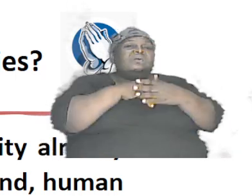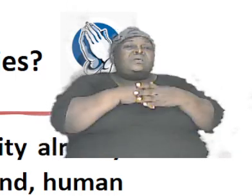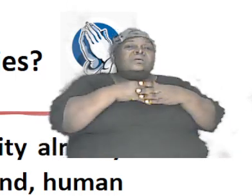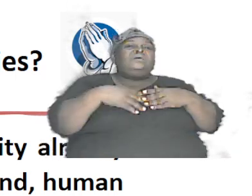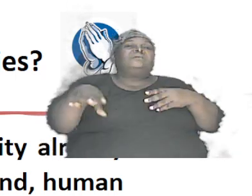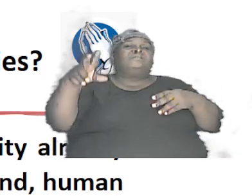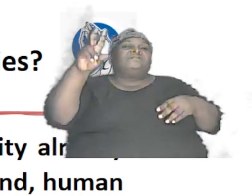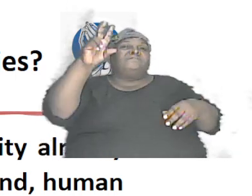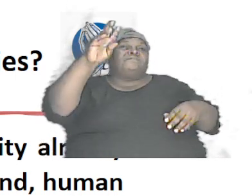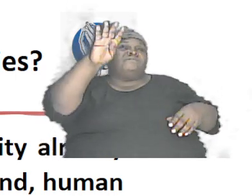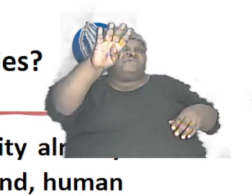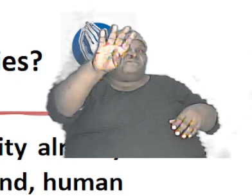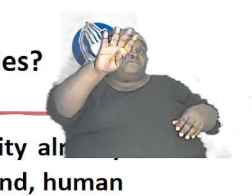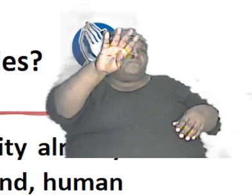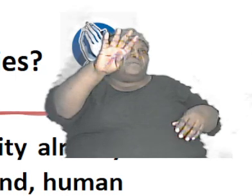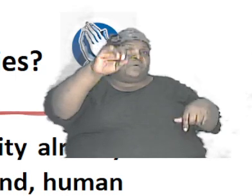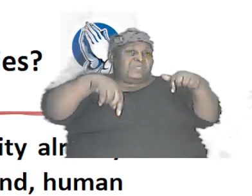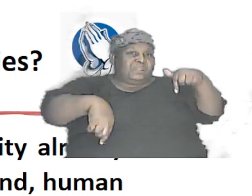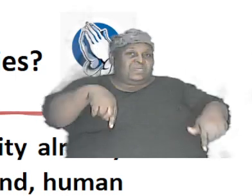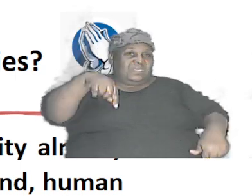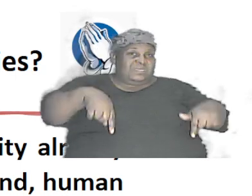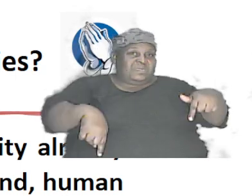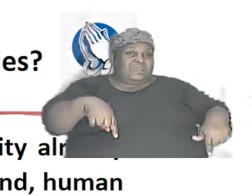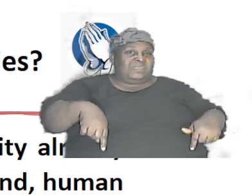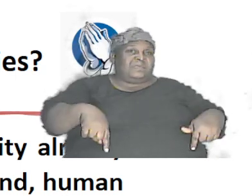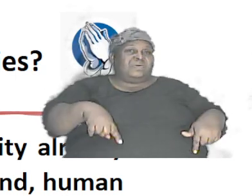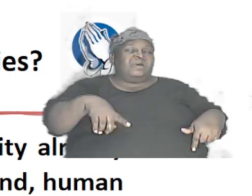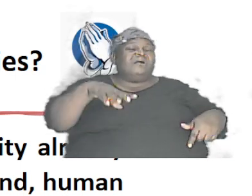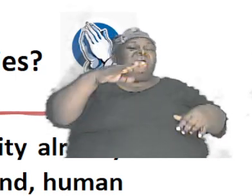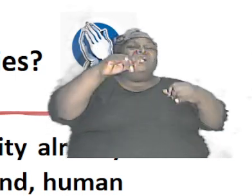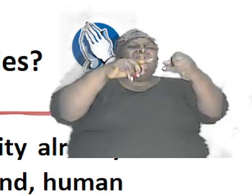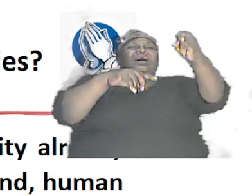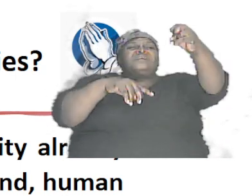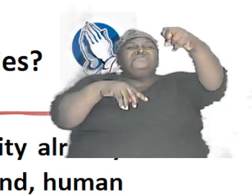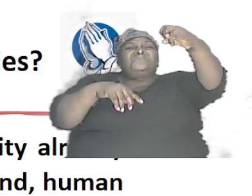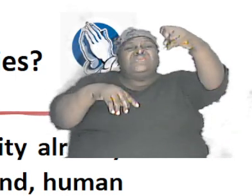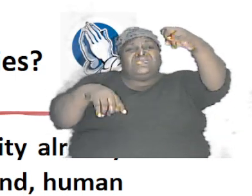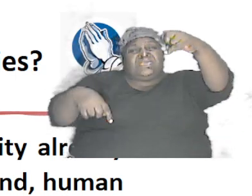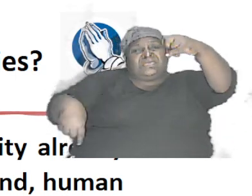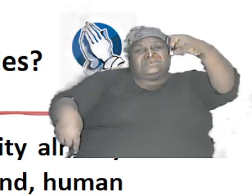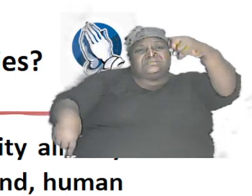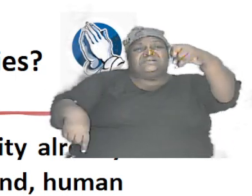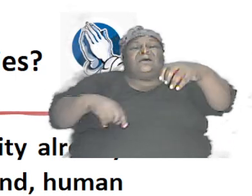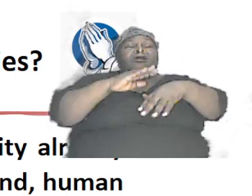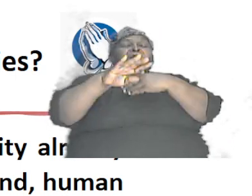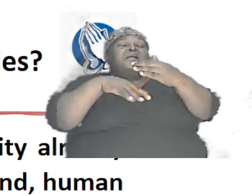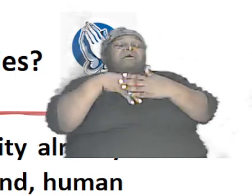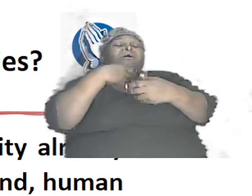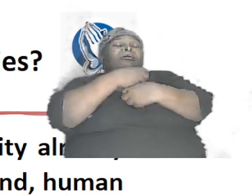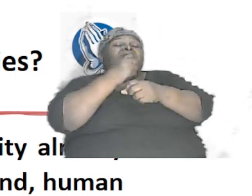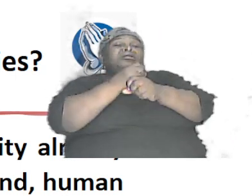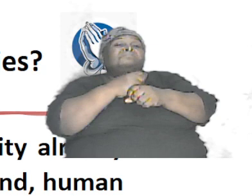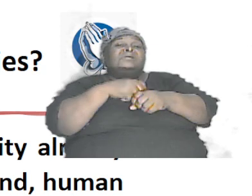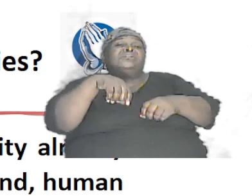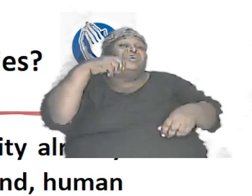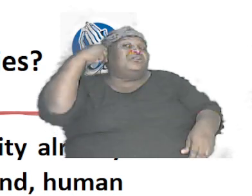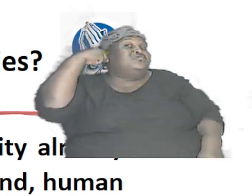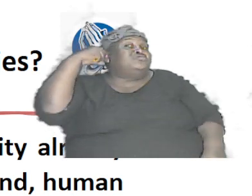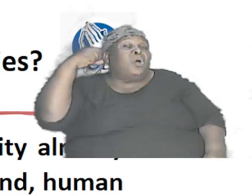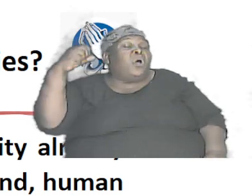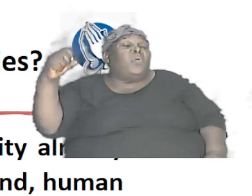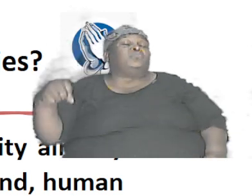four legs they all had tails they all made sounds whether it is a me or